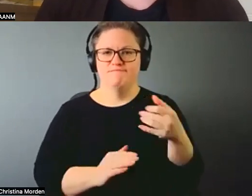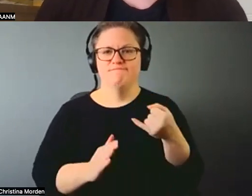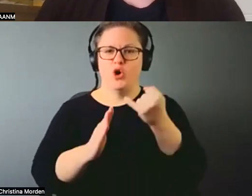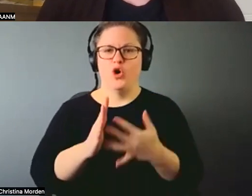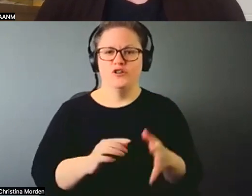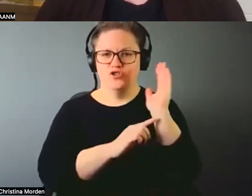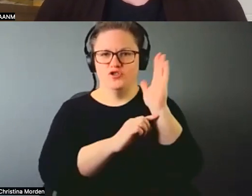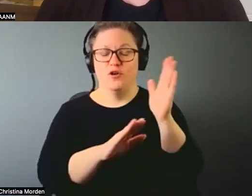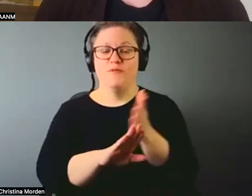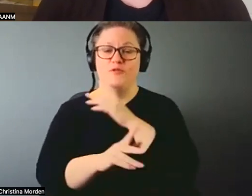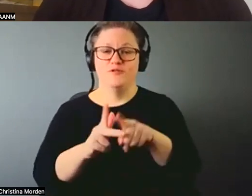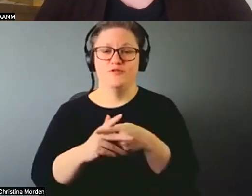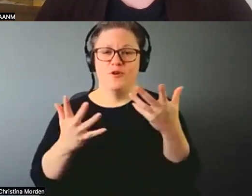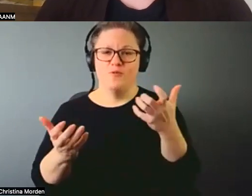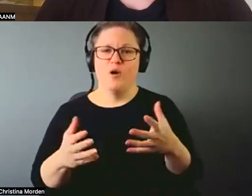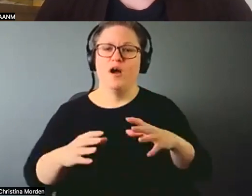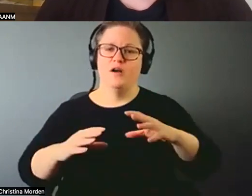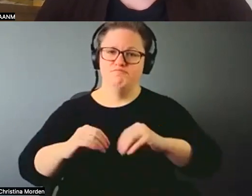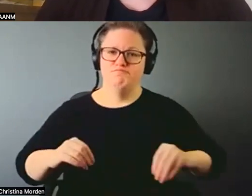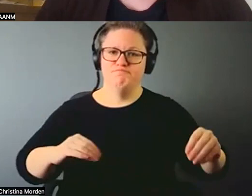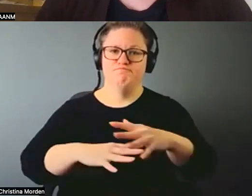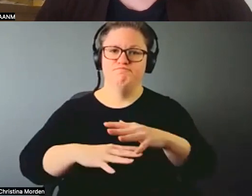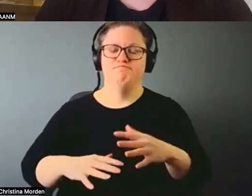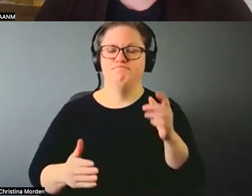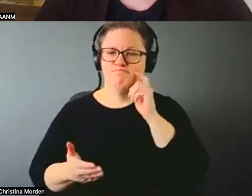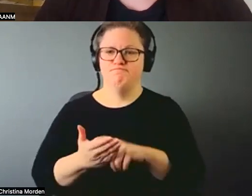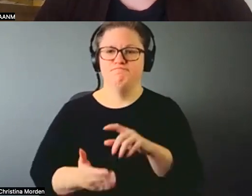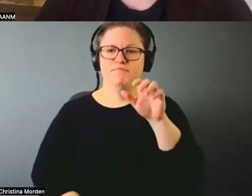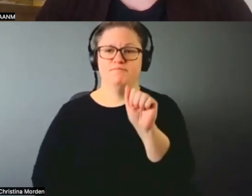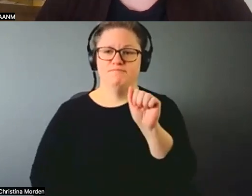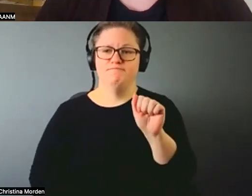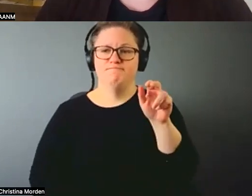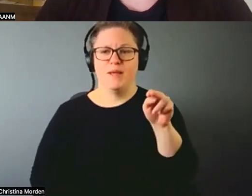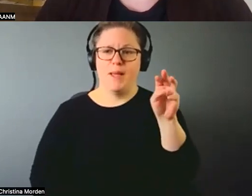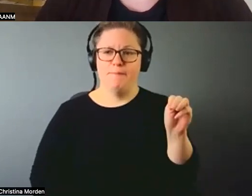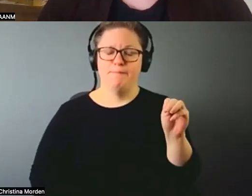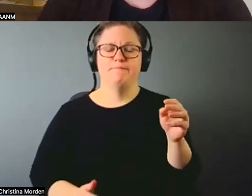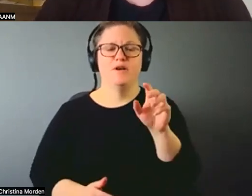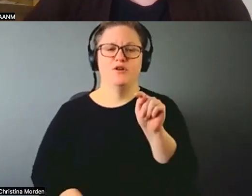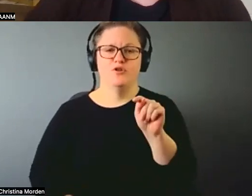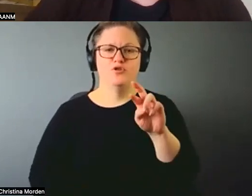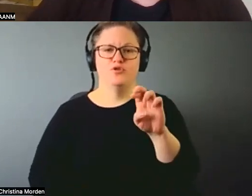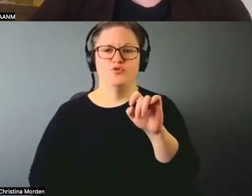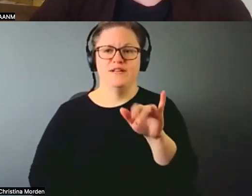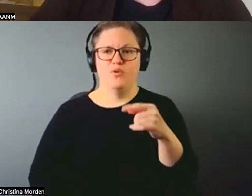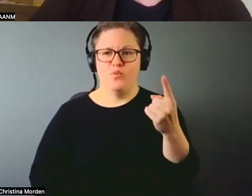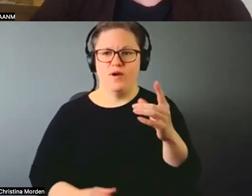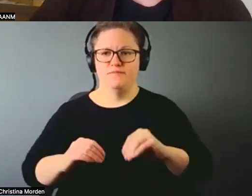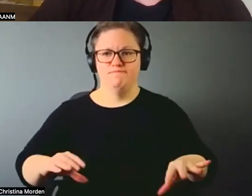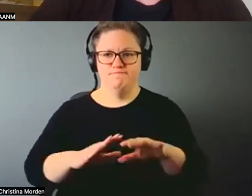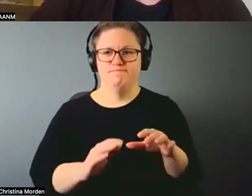acknowledgement. AANM is located on Treaty 1 territory, the traditional territory of the Anishinaabe,